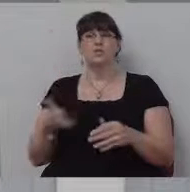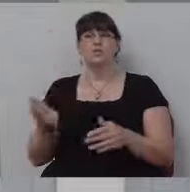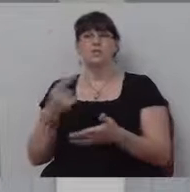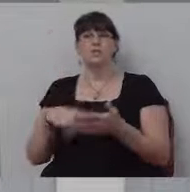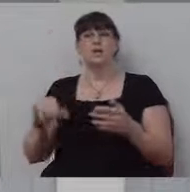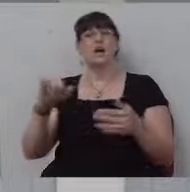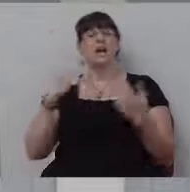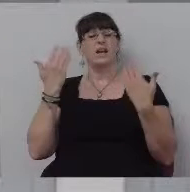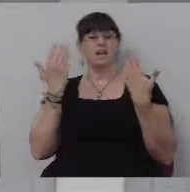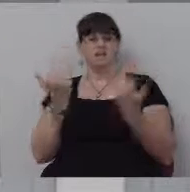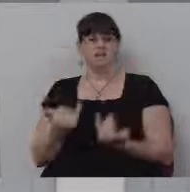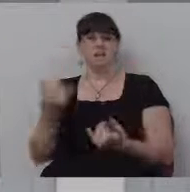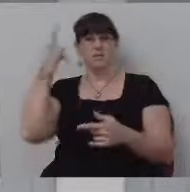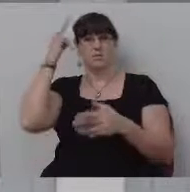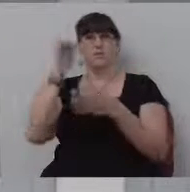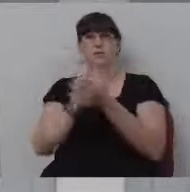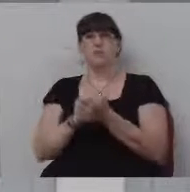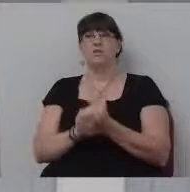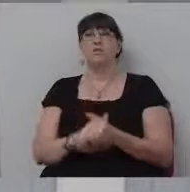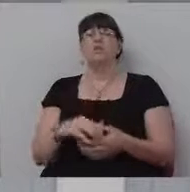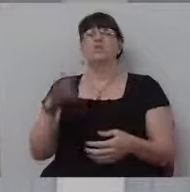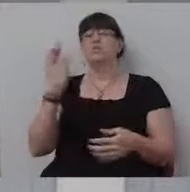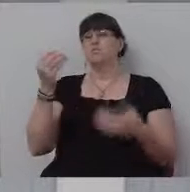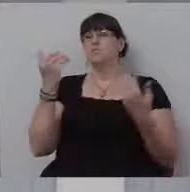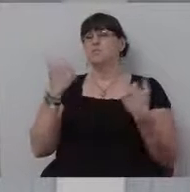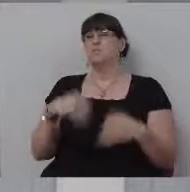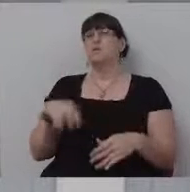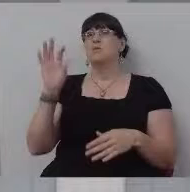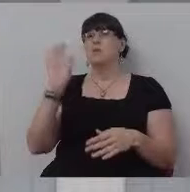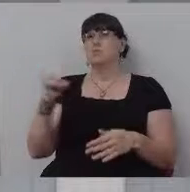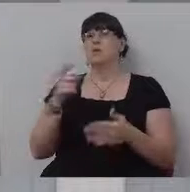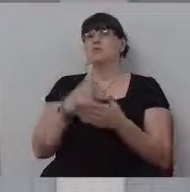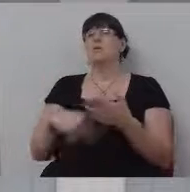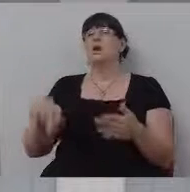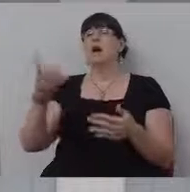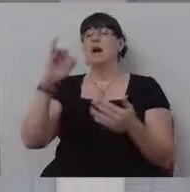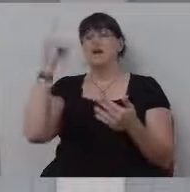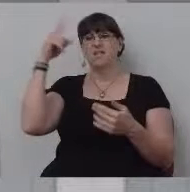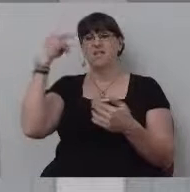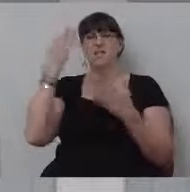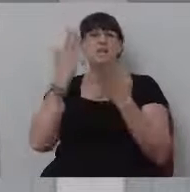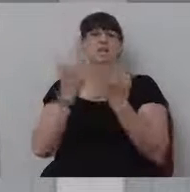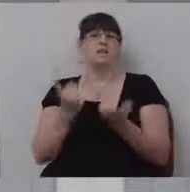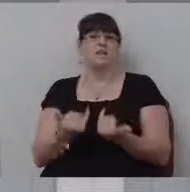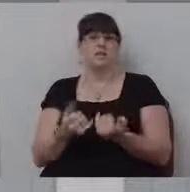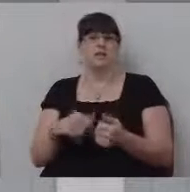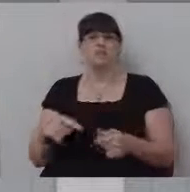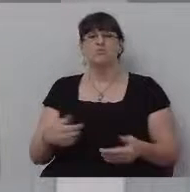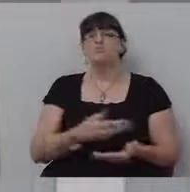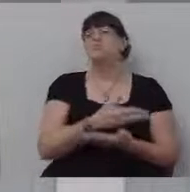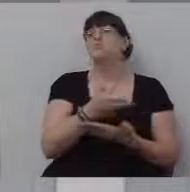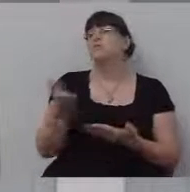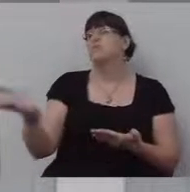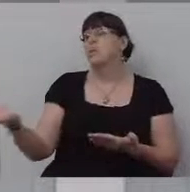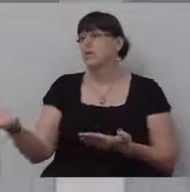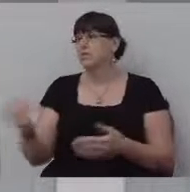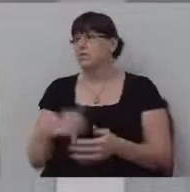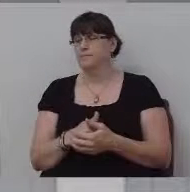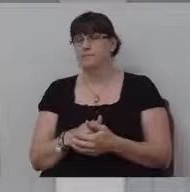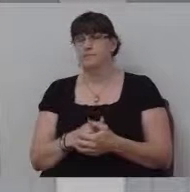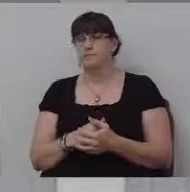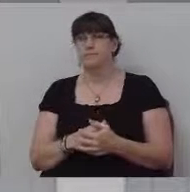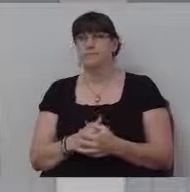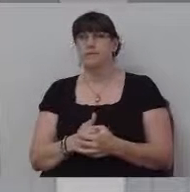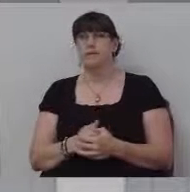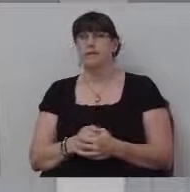believe. Don't preach thing. Don't preach it to me, pastor. Preach the things that I believe to everyone else. And, uh,